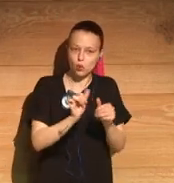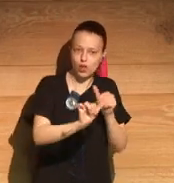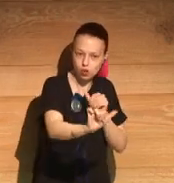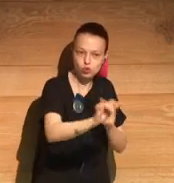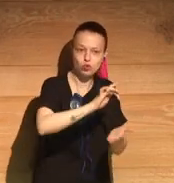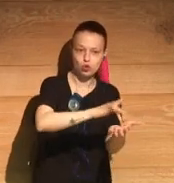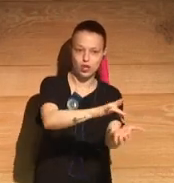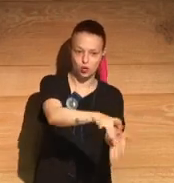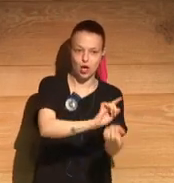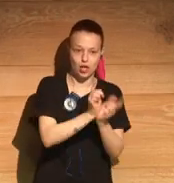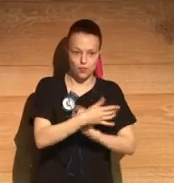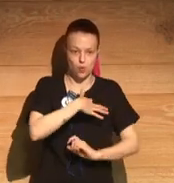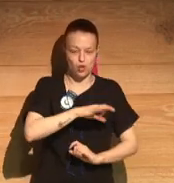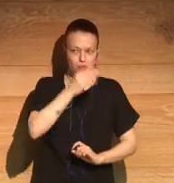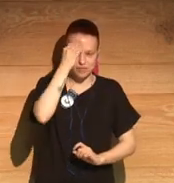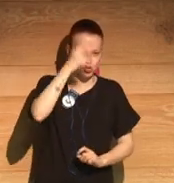in a lifetime.